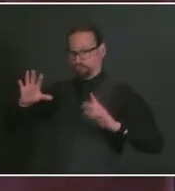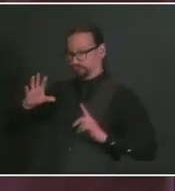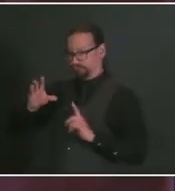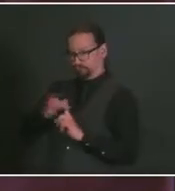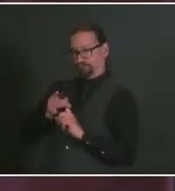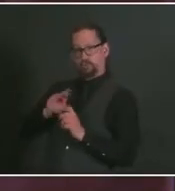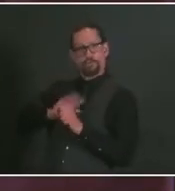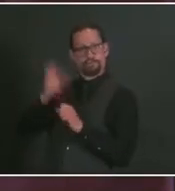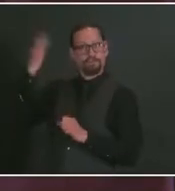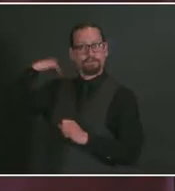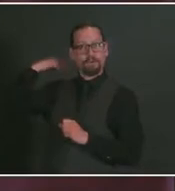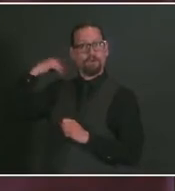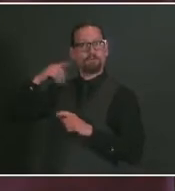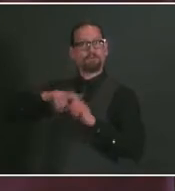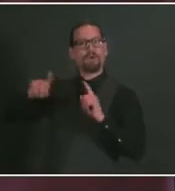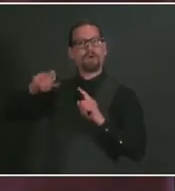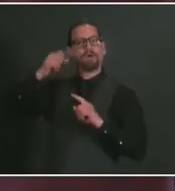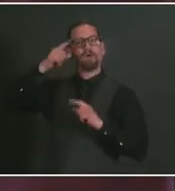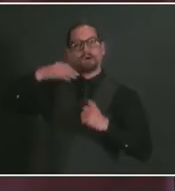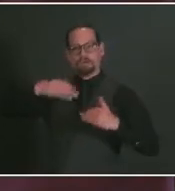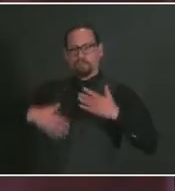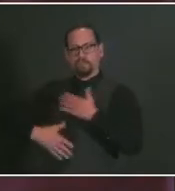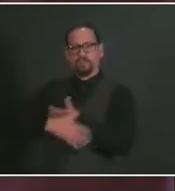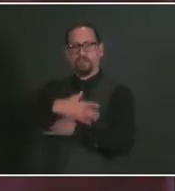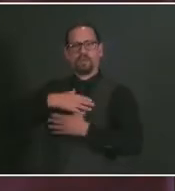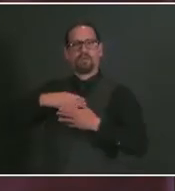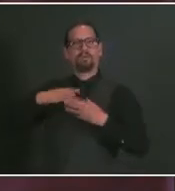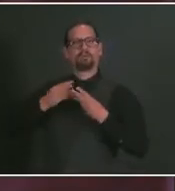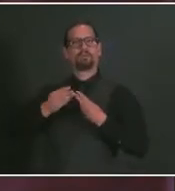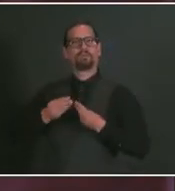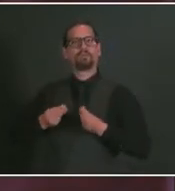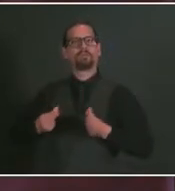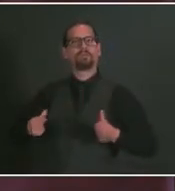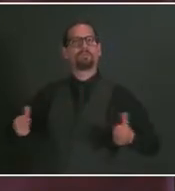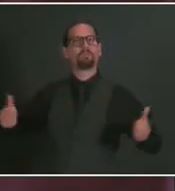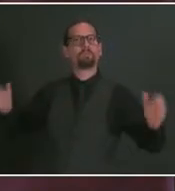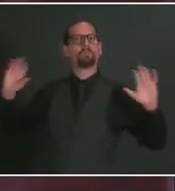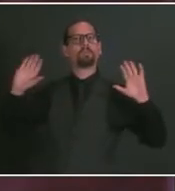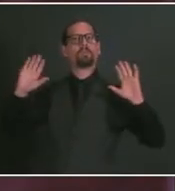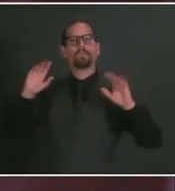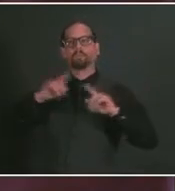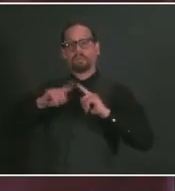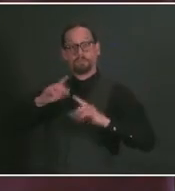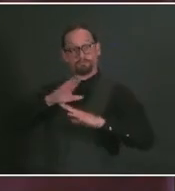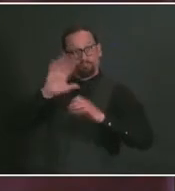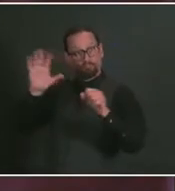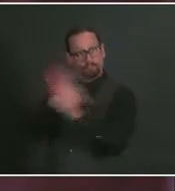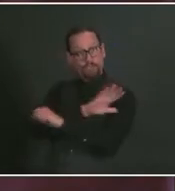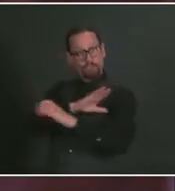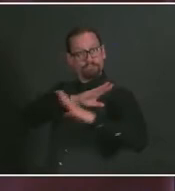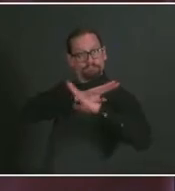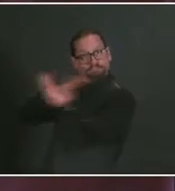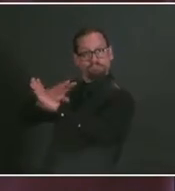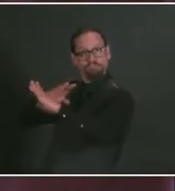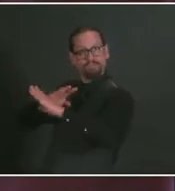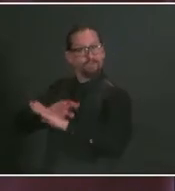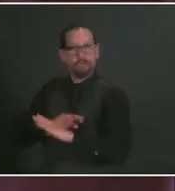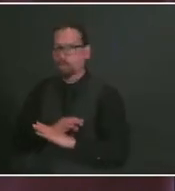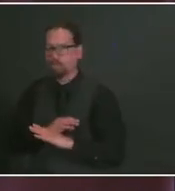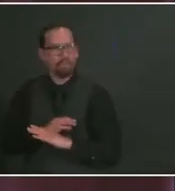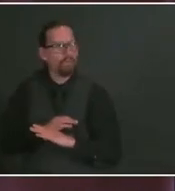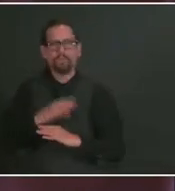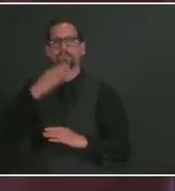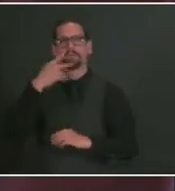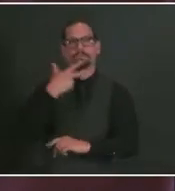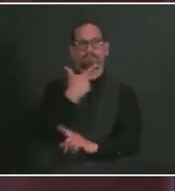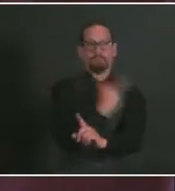infection. And so it's important to get vaccinated. And we know that vaccines lead to very strong protection. When we get vaccinated, we are